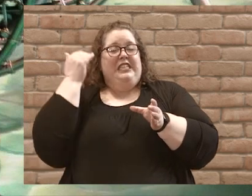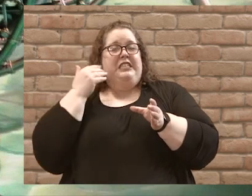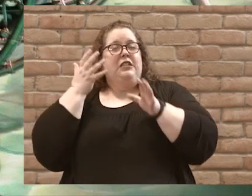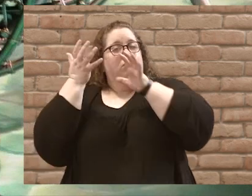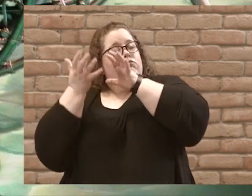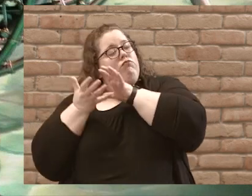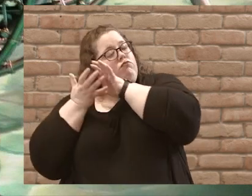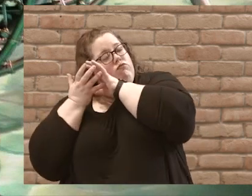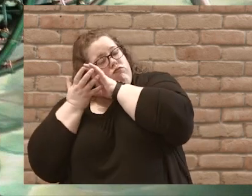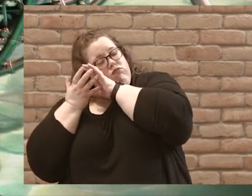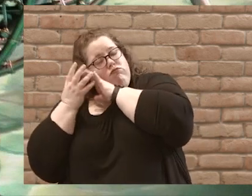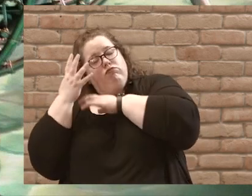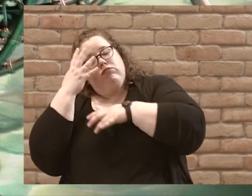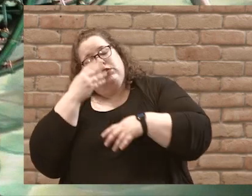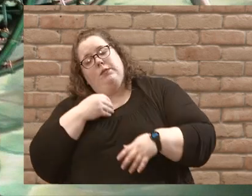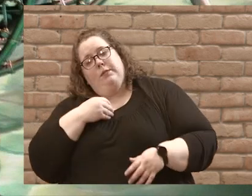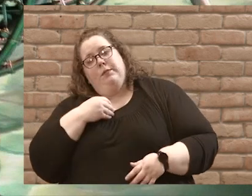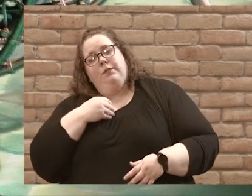a cushion.